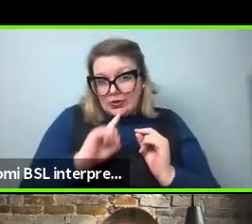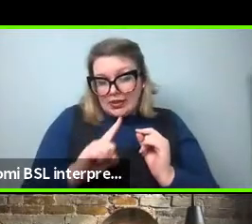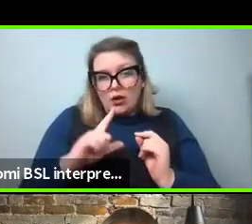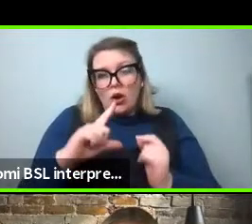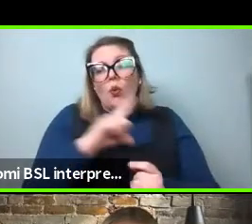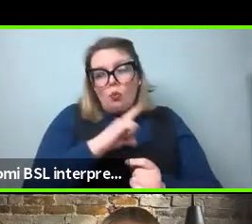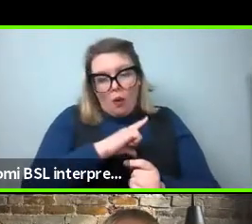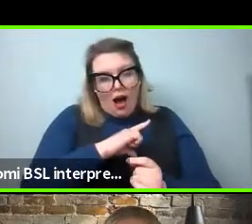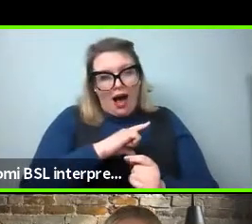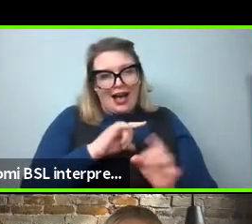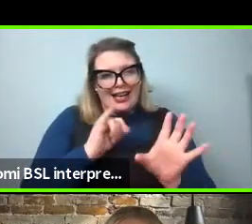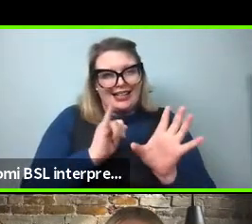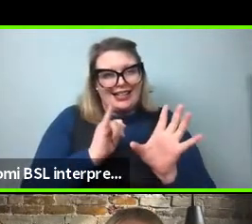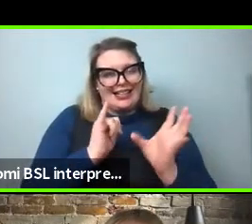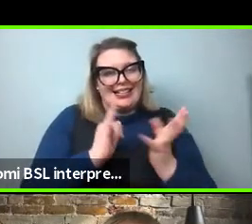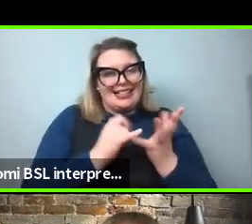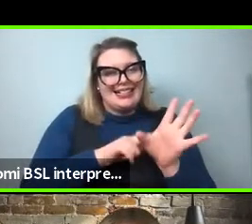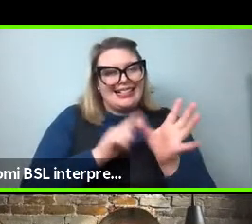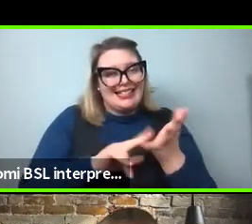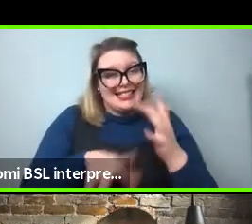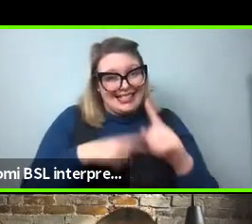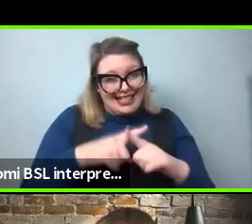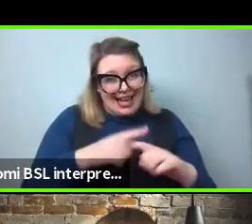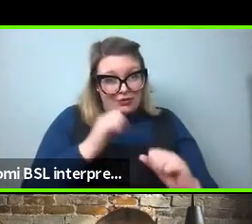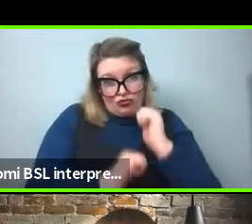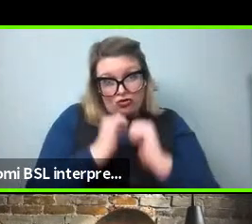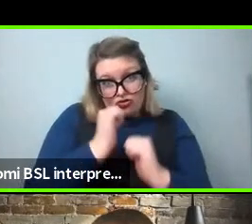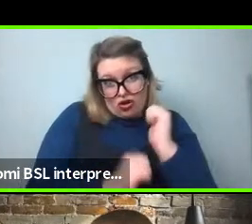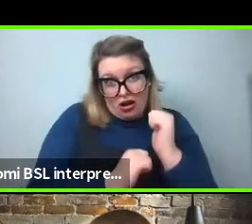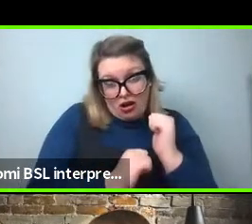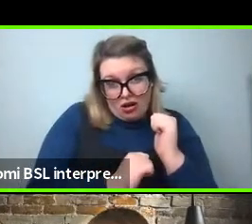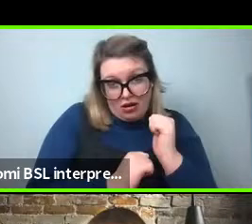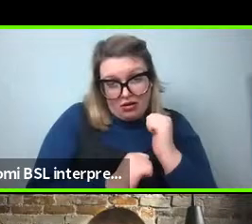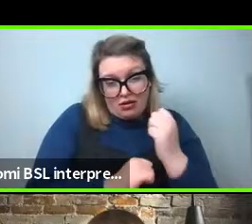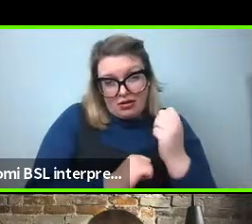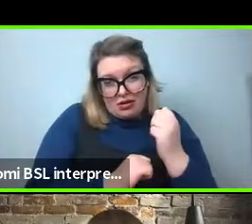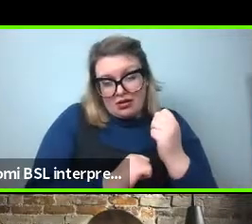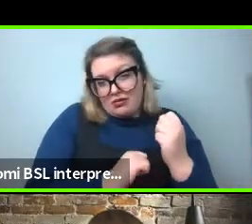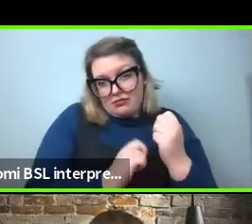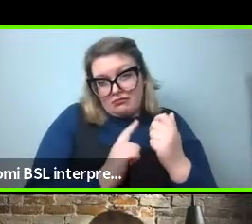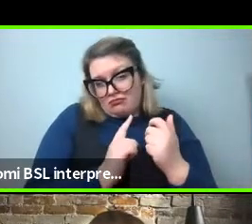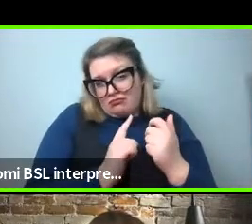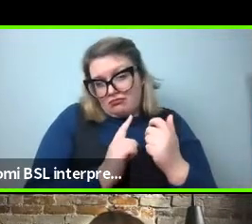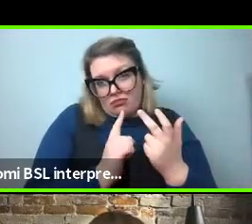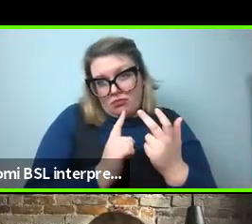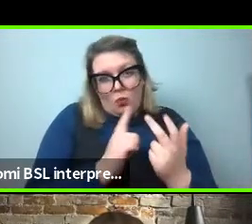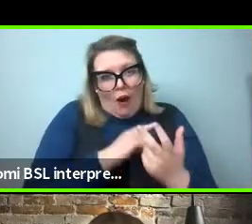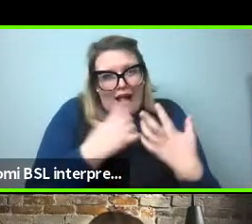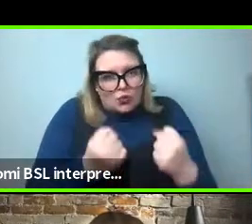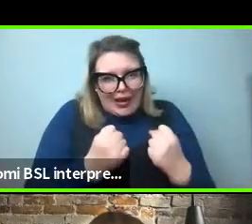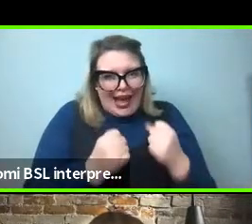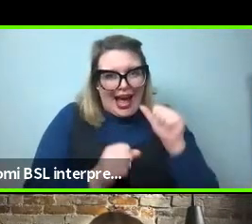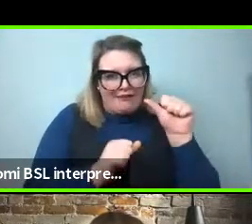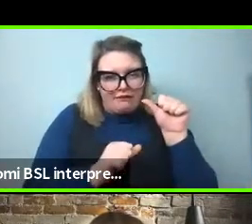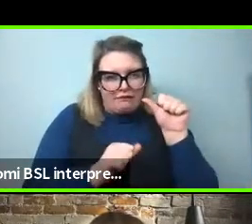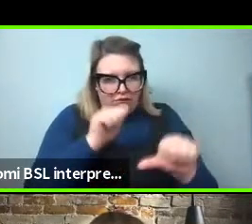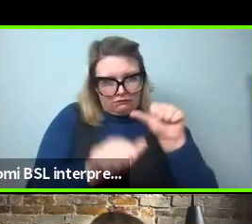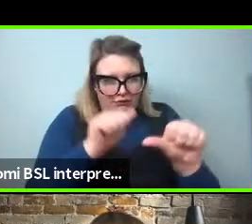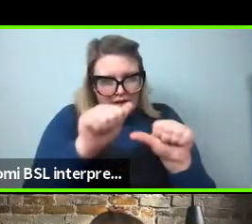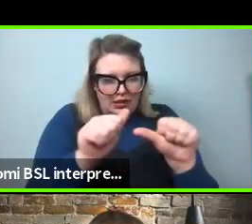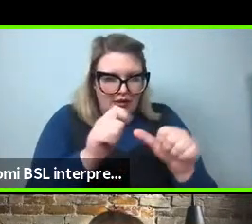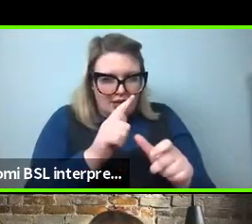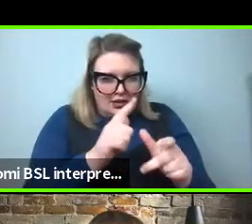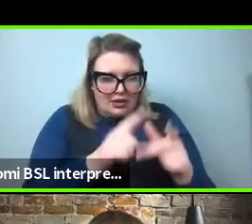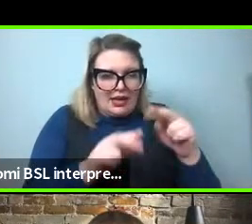syntactic structures? If really things are fundamentally surface and